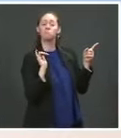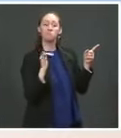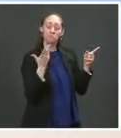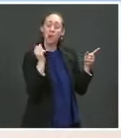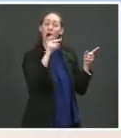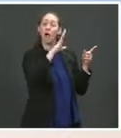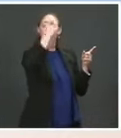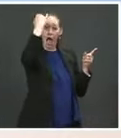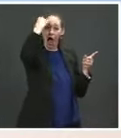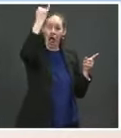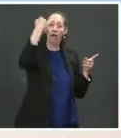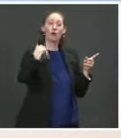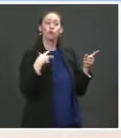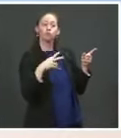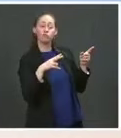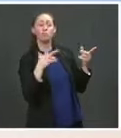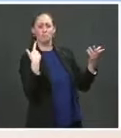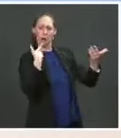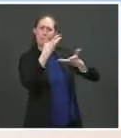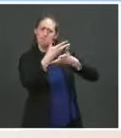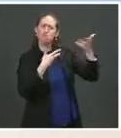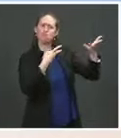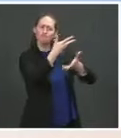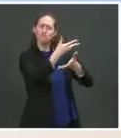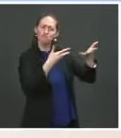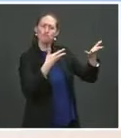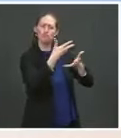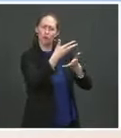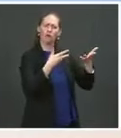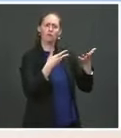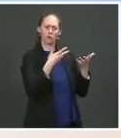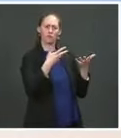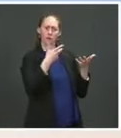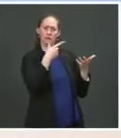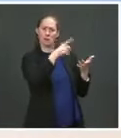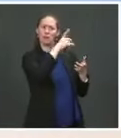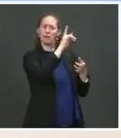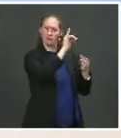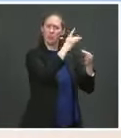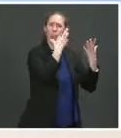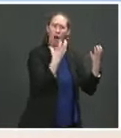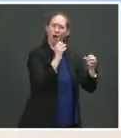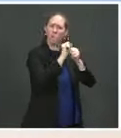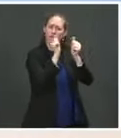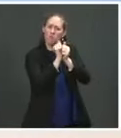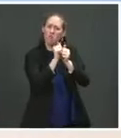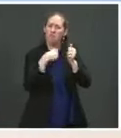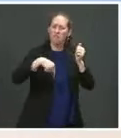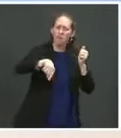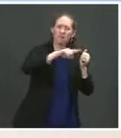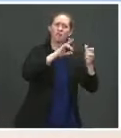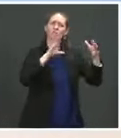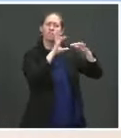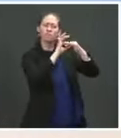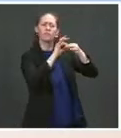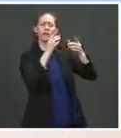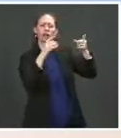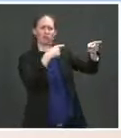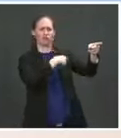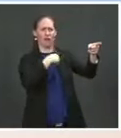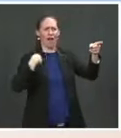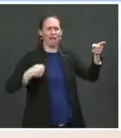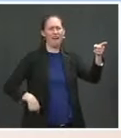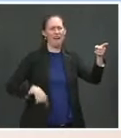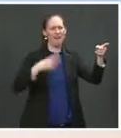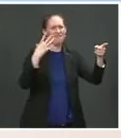cooperating together, and he talked about that possibility. So just as with China, where we found a way to try to at least create this chain, this